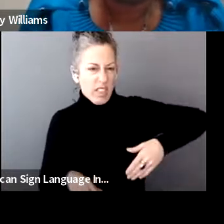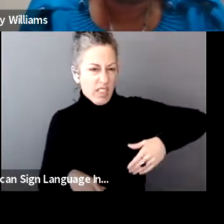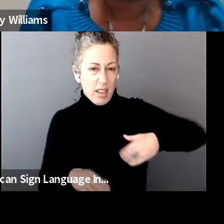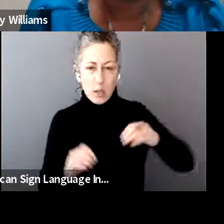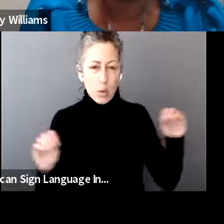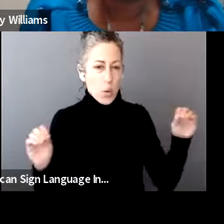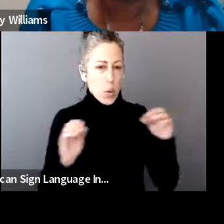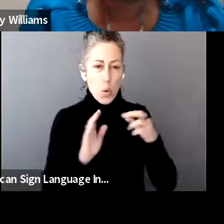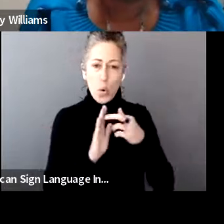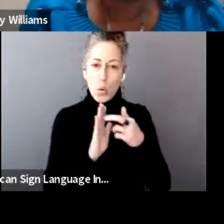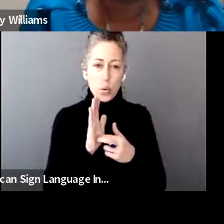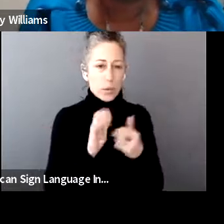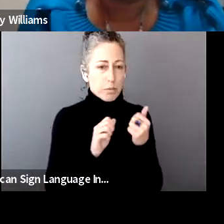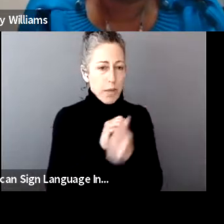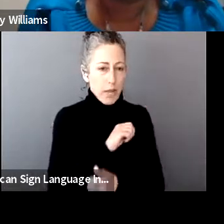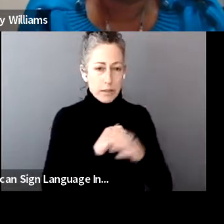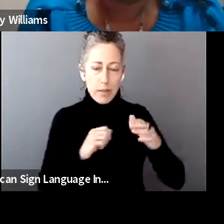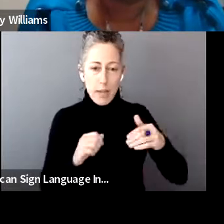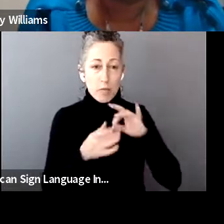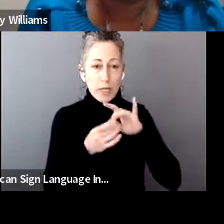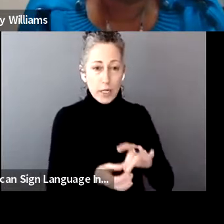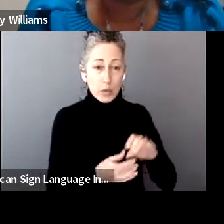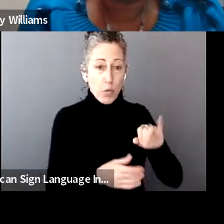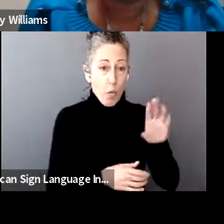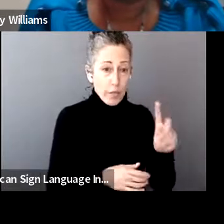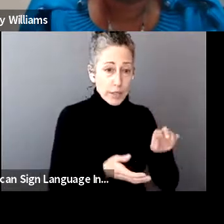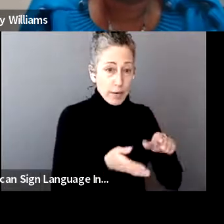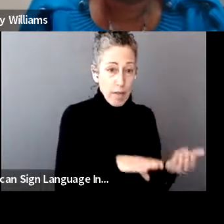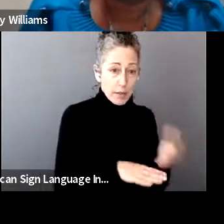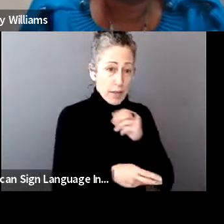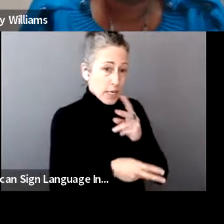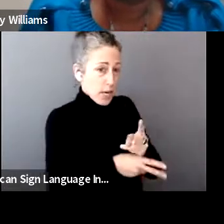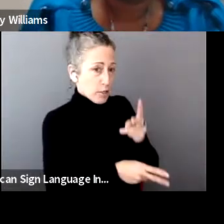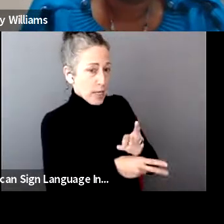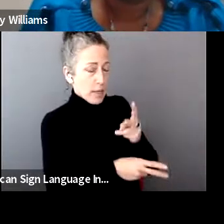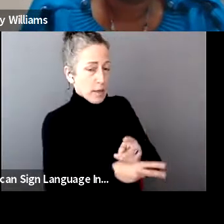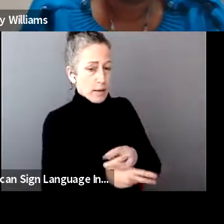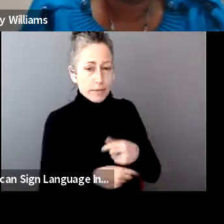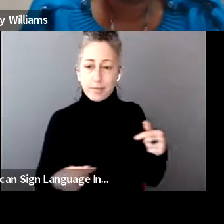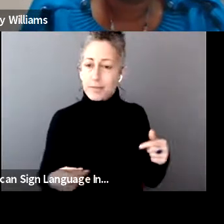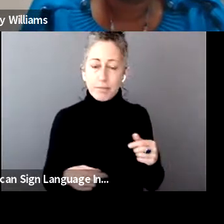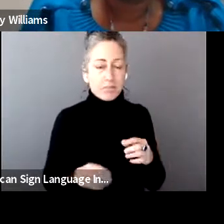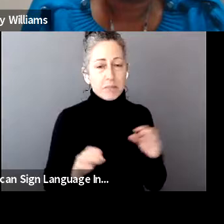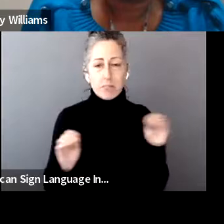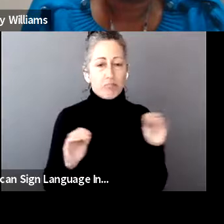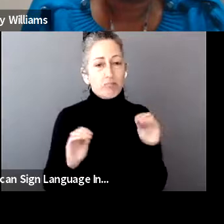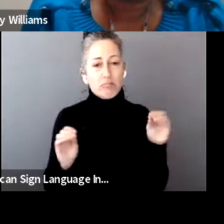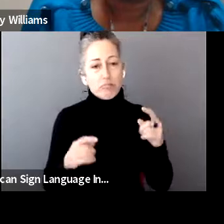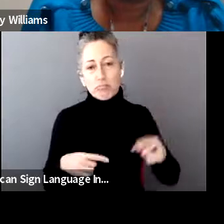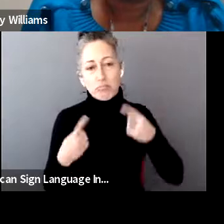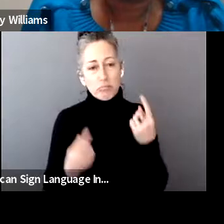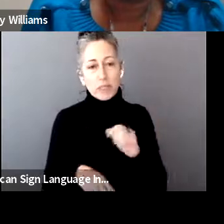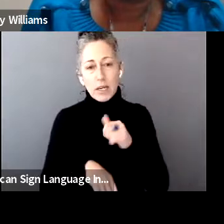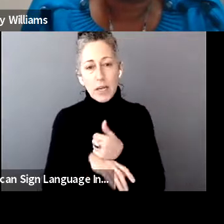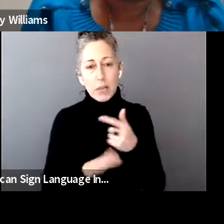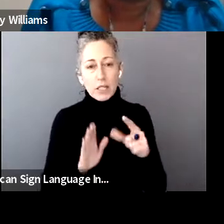but that's not to say that they won't propose anything later down the road. But as of right now, nothing has been done as far as legislation to create that